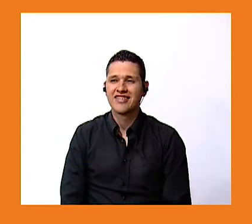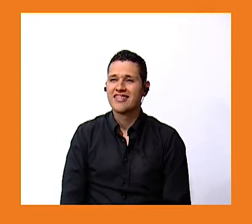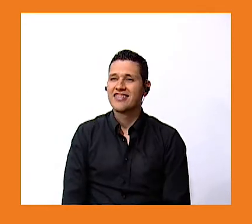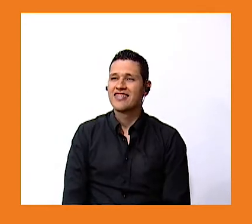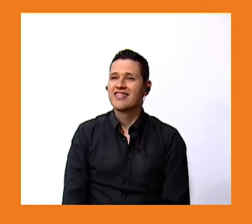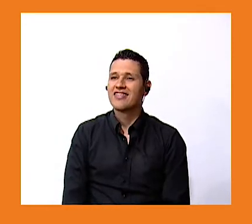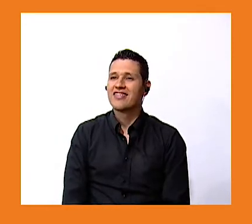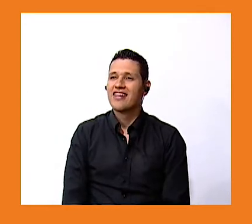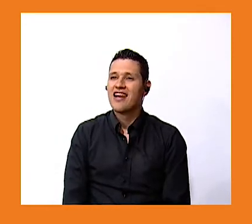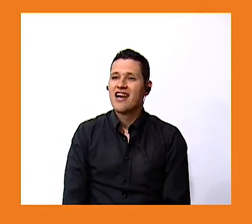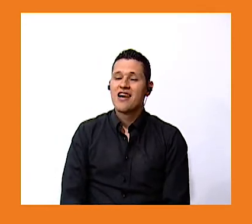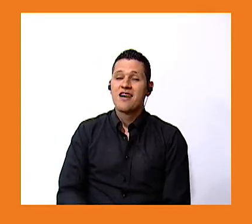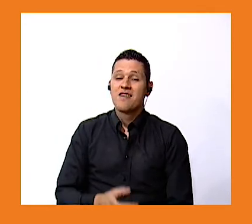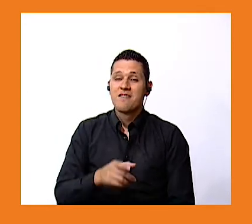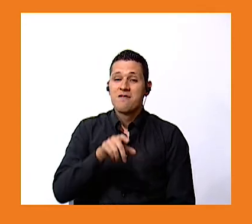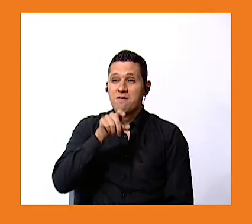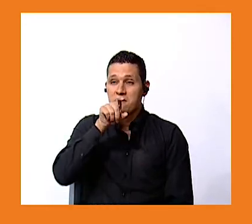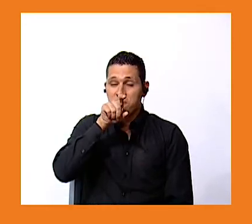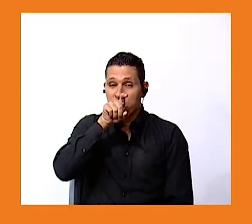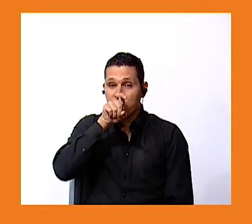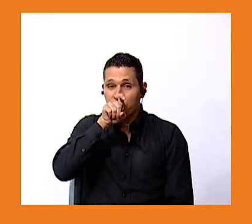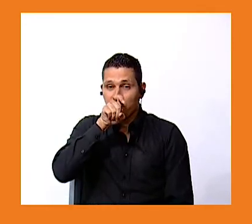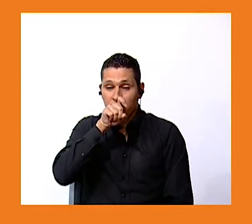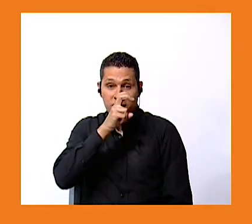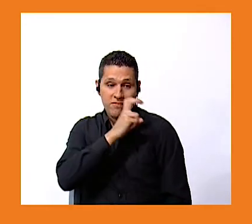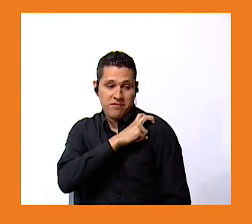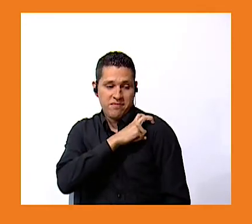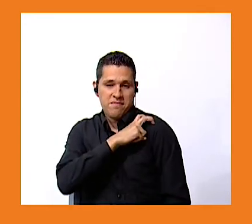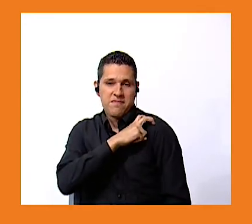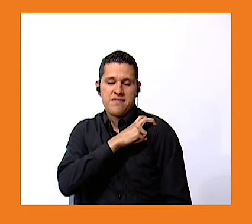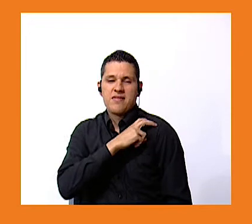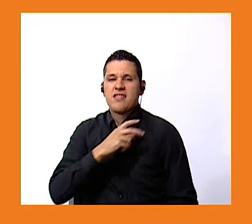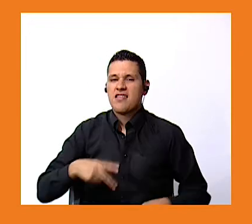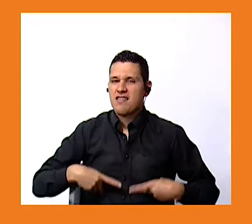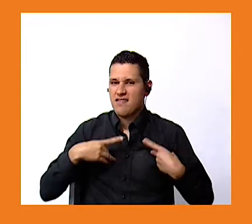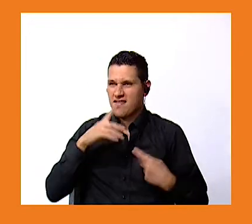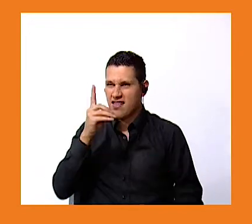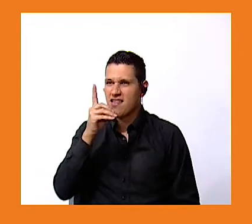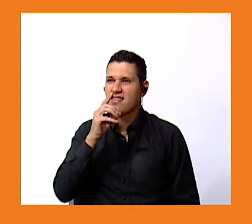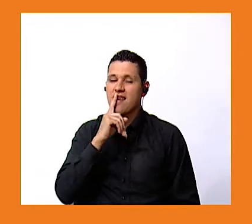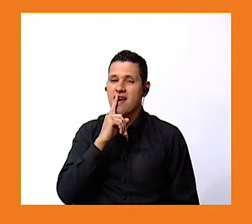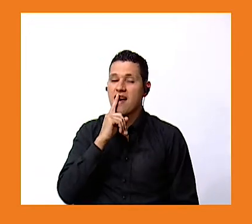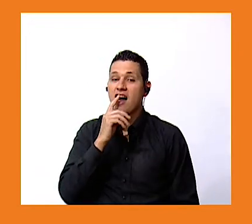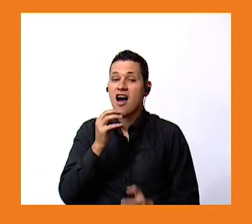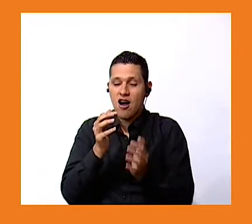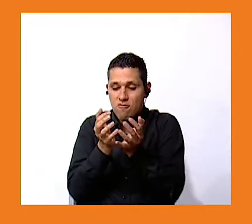live